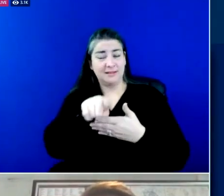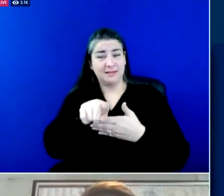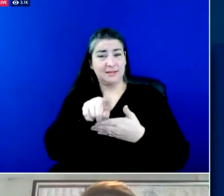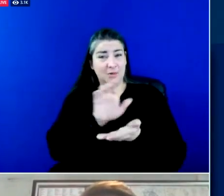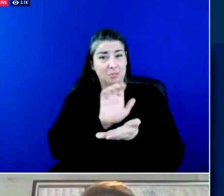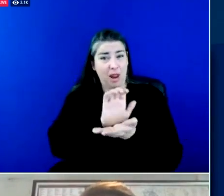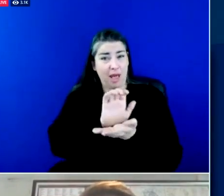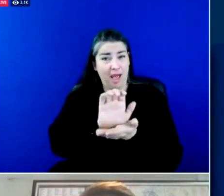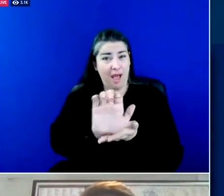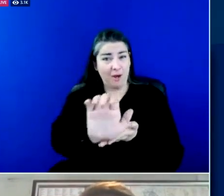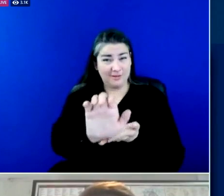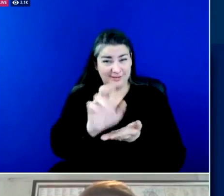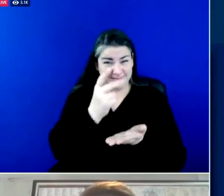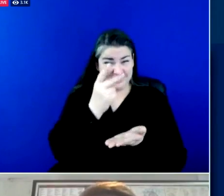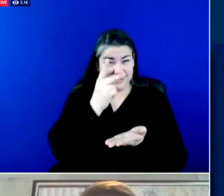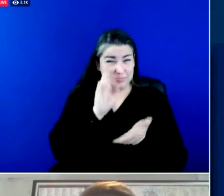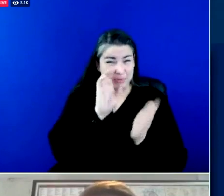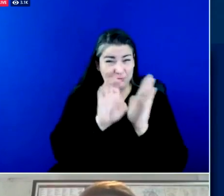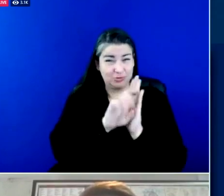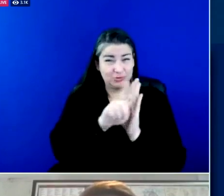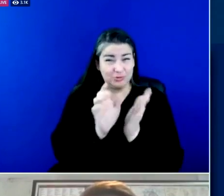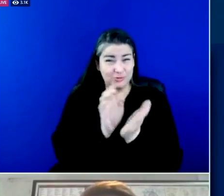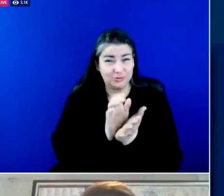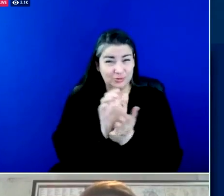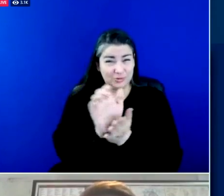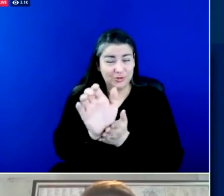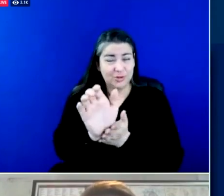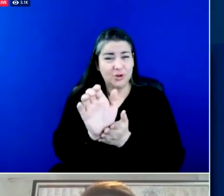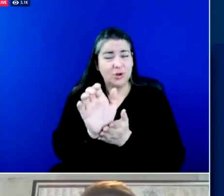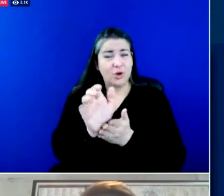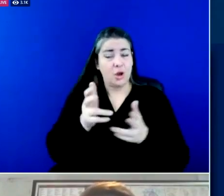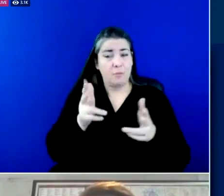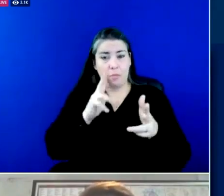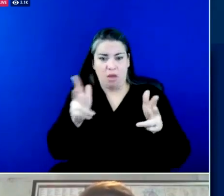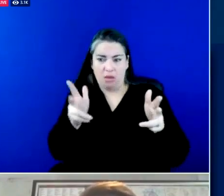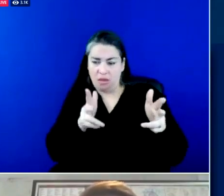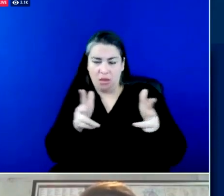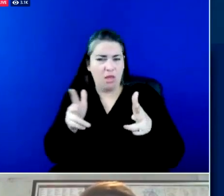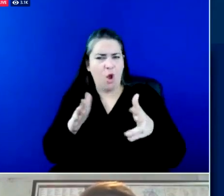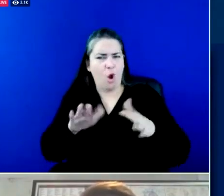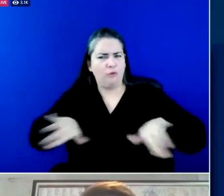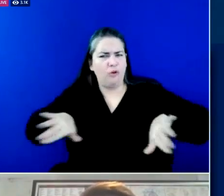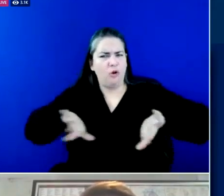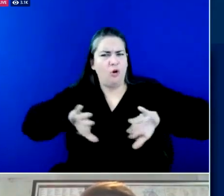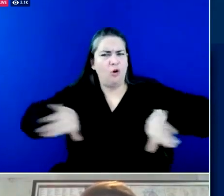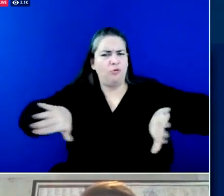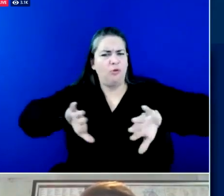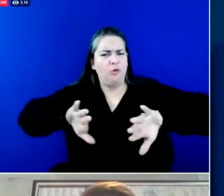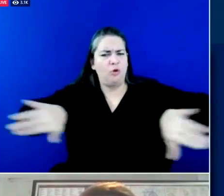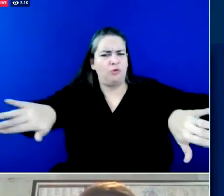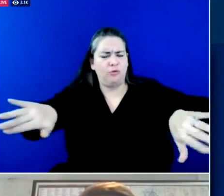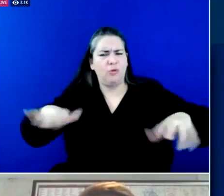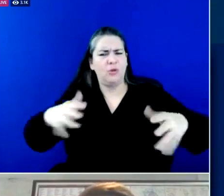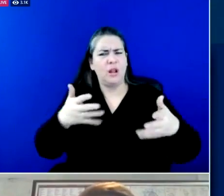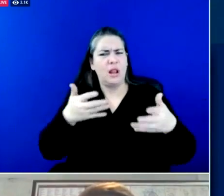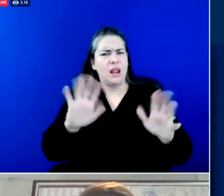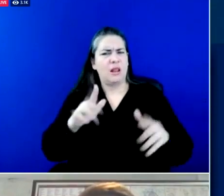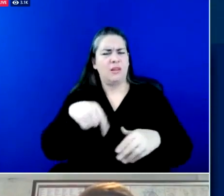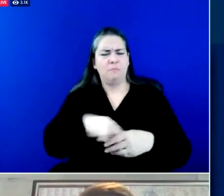here and giving those giving that equipment plenty of room to maneuver is something that i'll ask all of our citizens and all